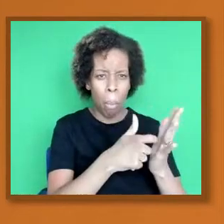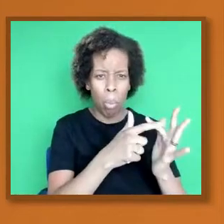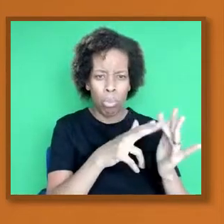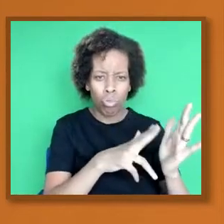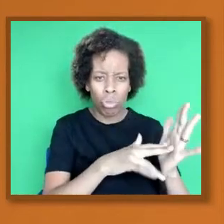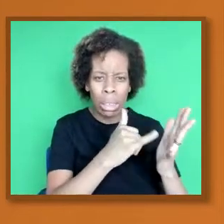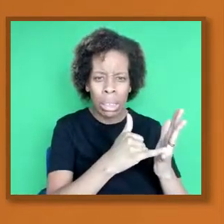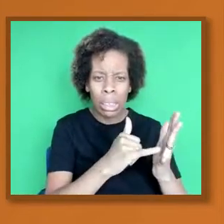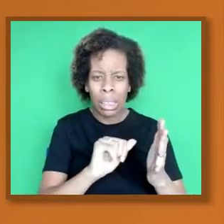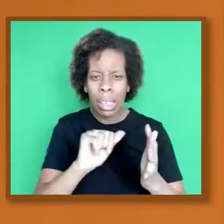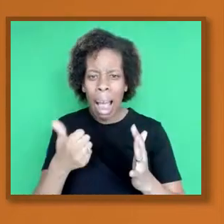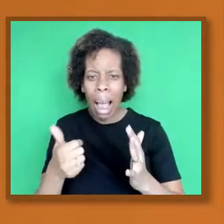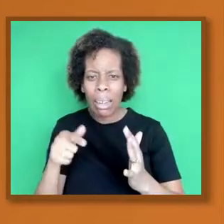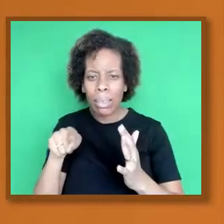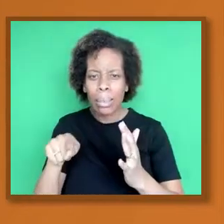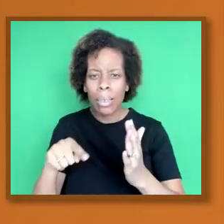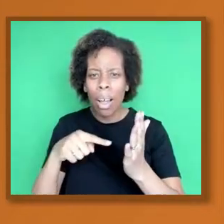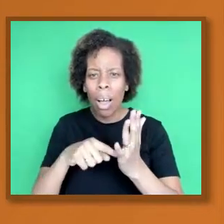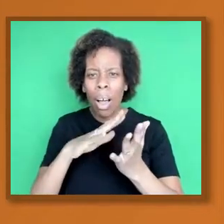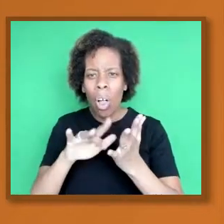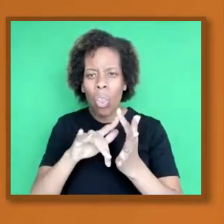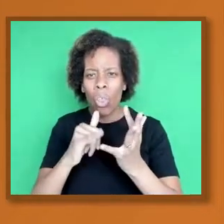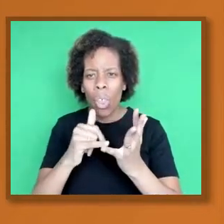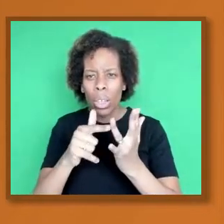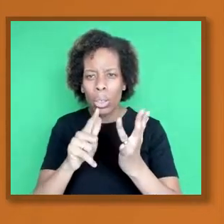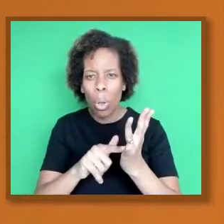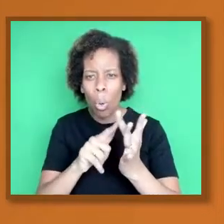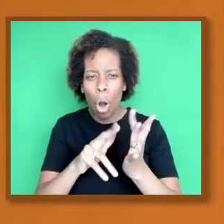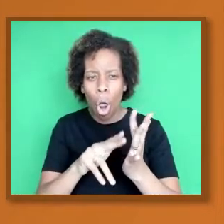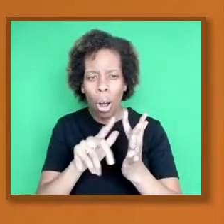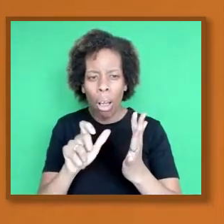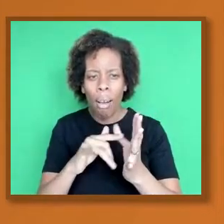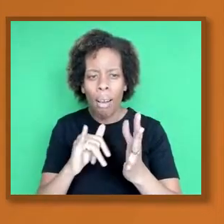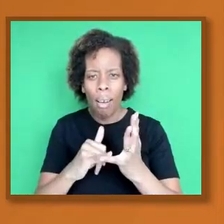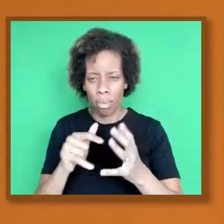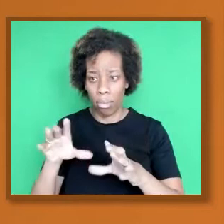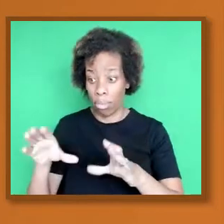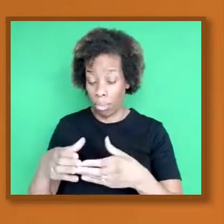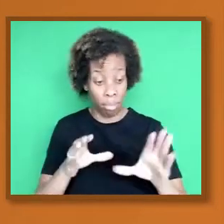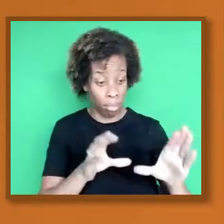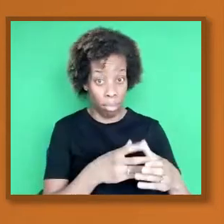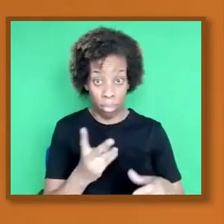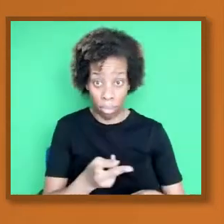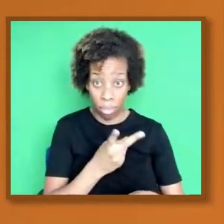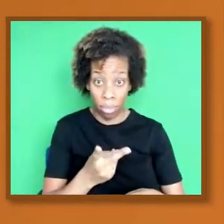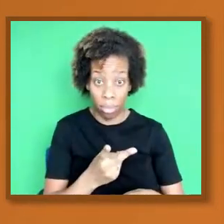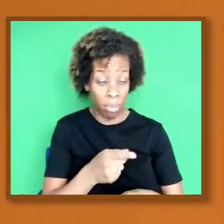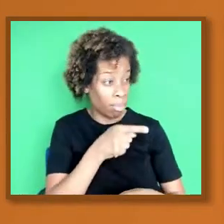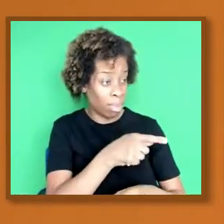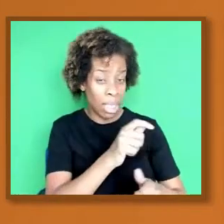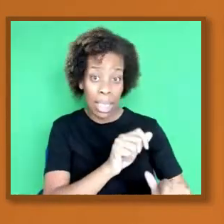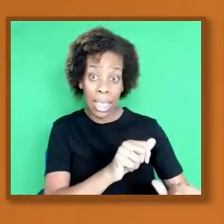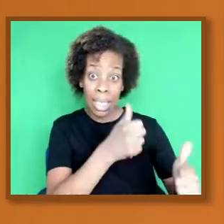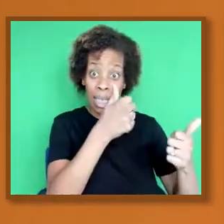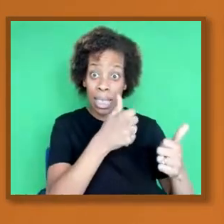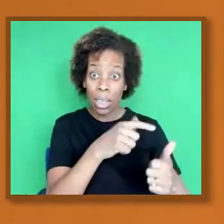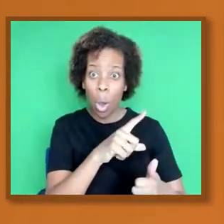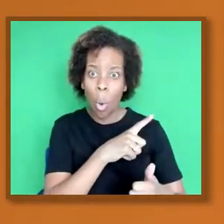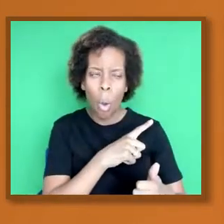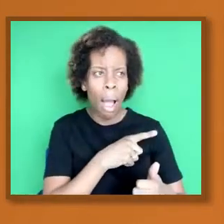because they examined every day to see whether what the evangelist Paul was saying was true.